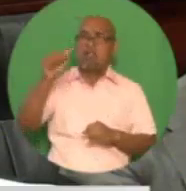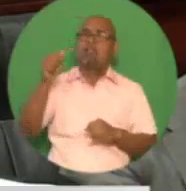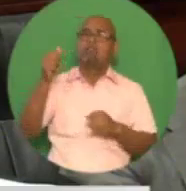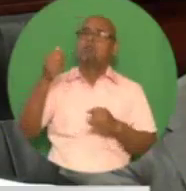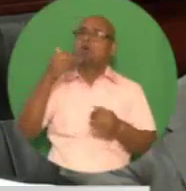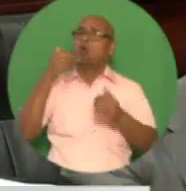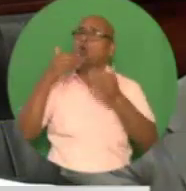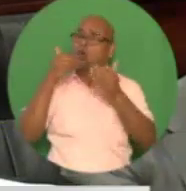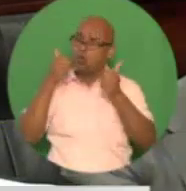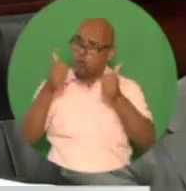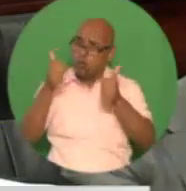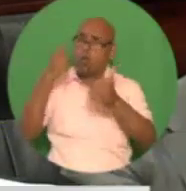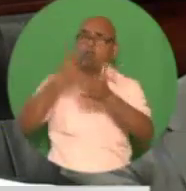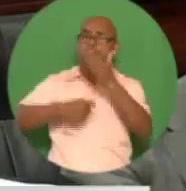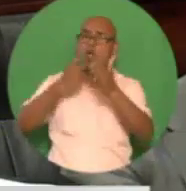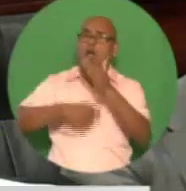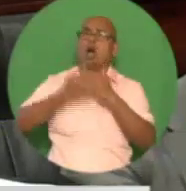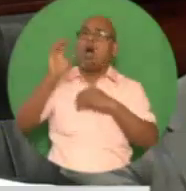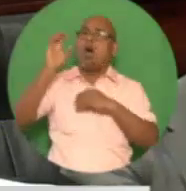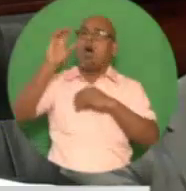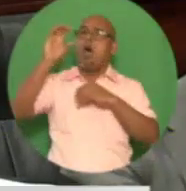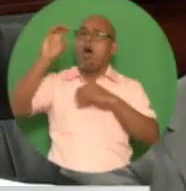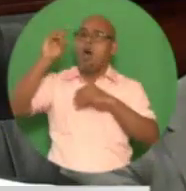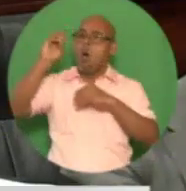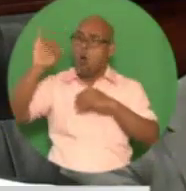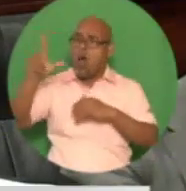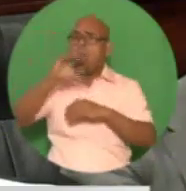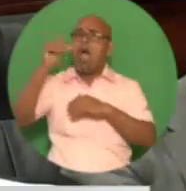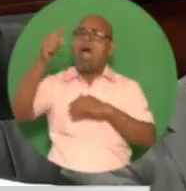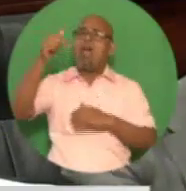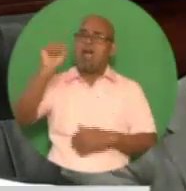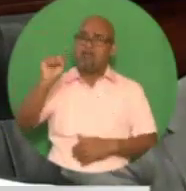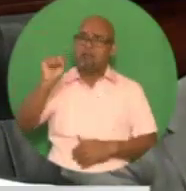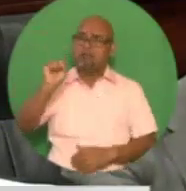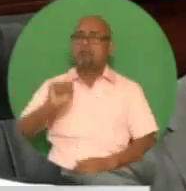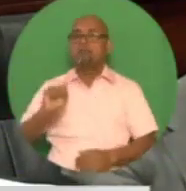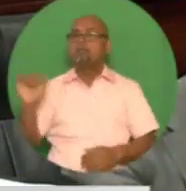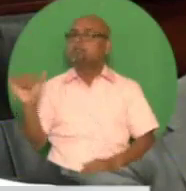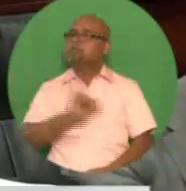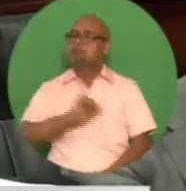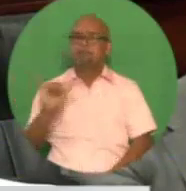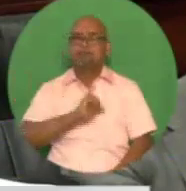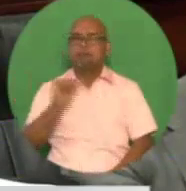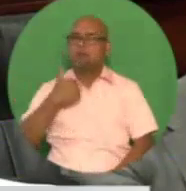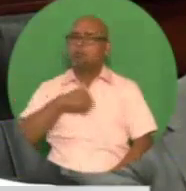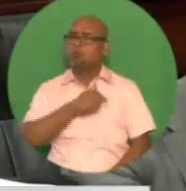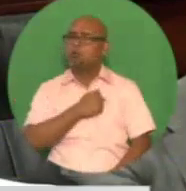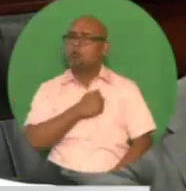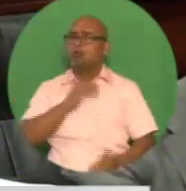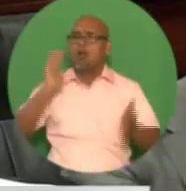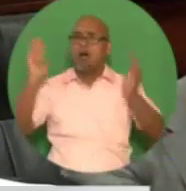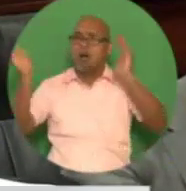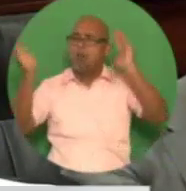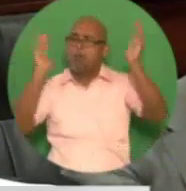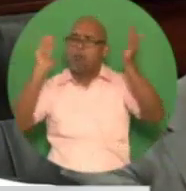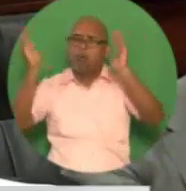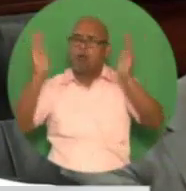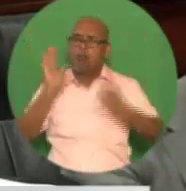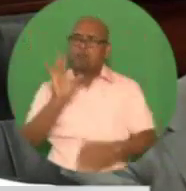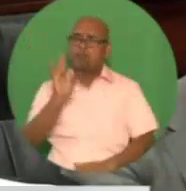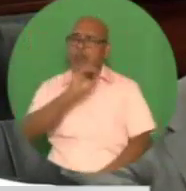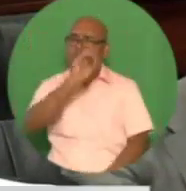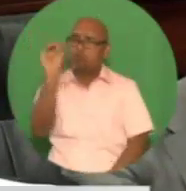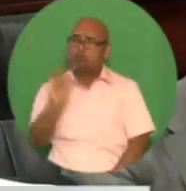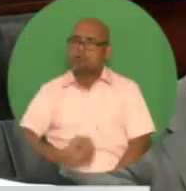account surpluses, which, as a percentage of GDP, are expected to average 7 percent of GDP current account